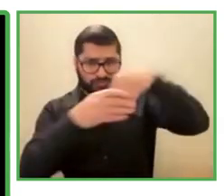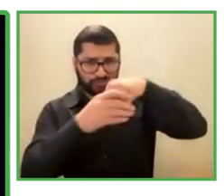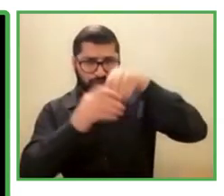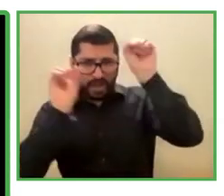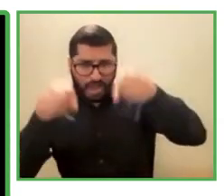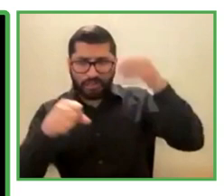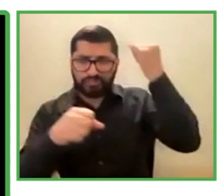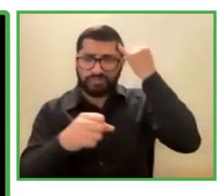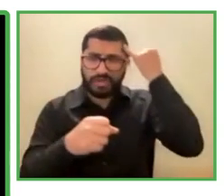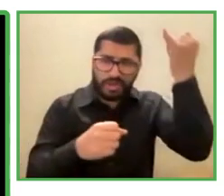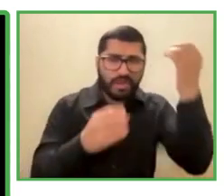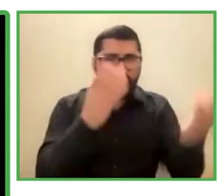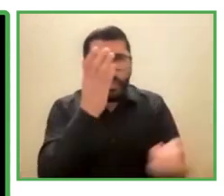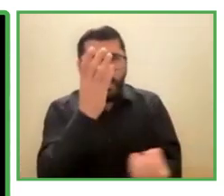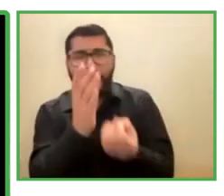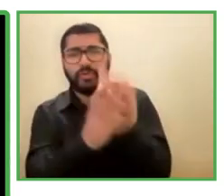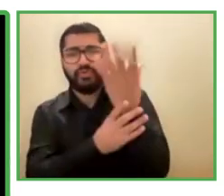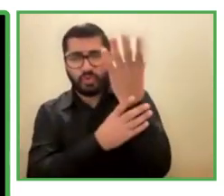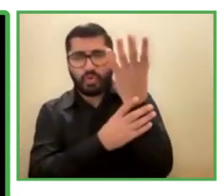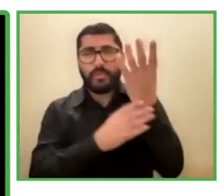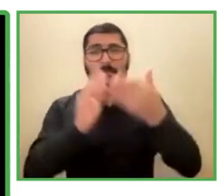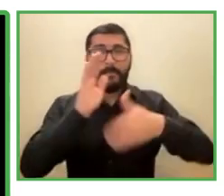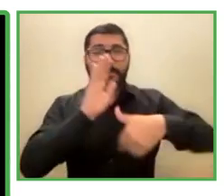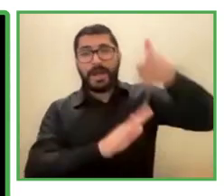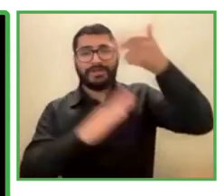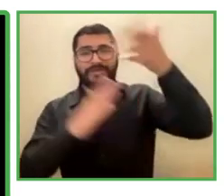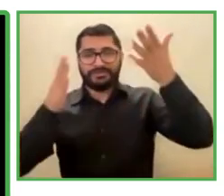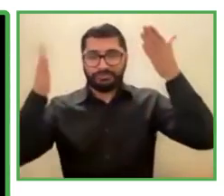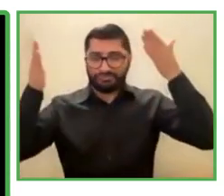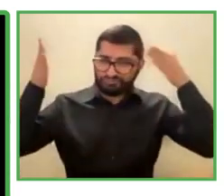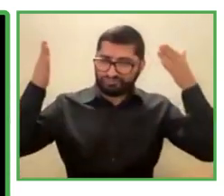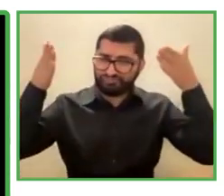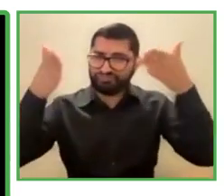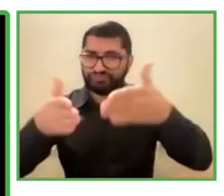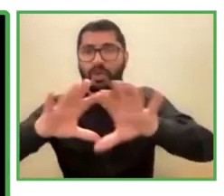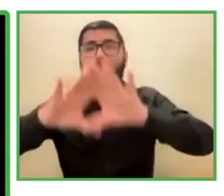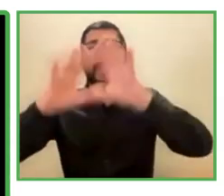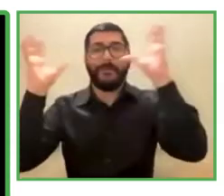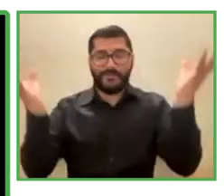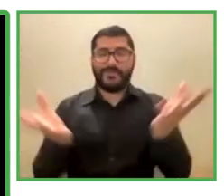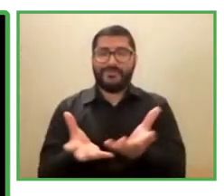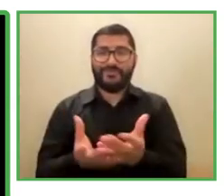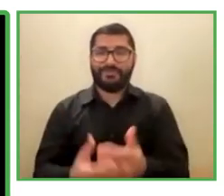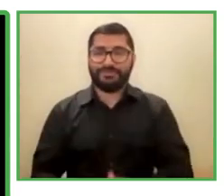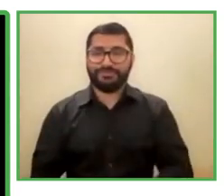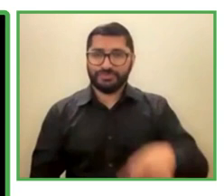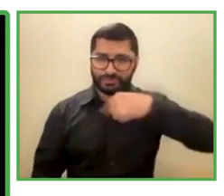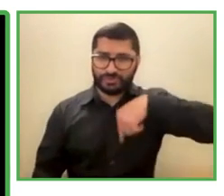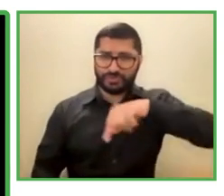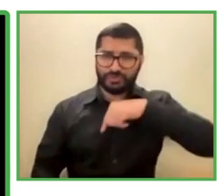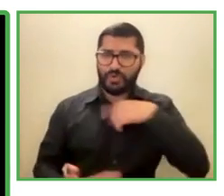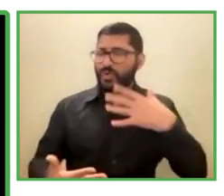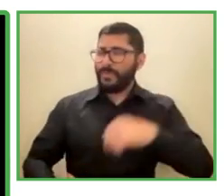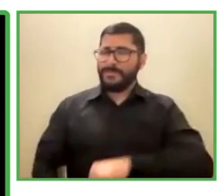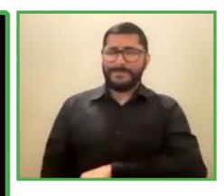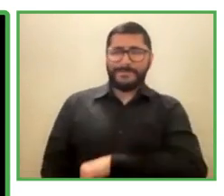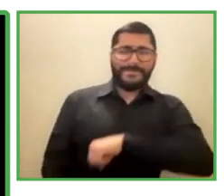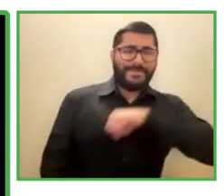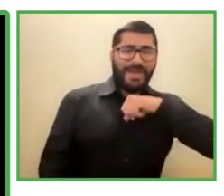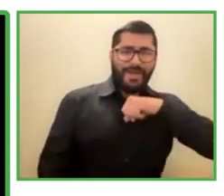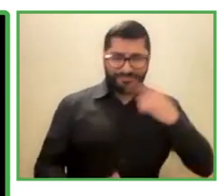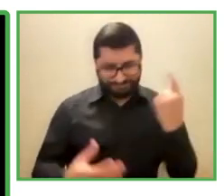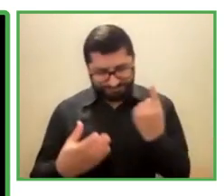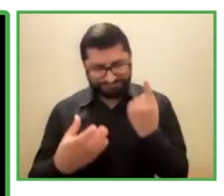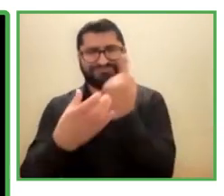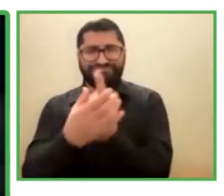And also the inclusion law in Chile was also signed in this building. so we felt very proud of collaborators.